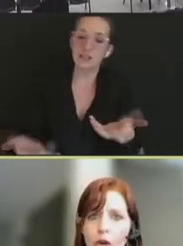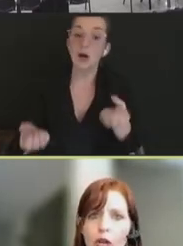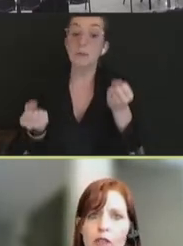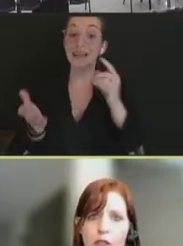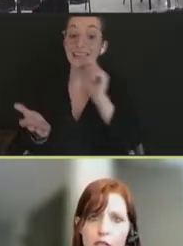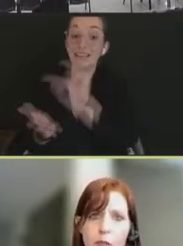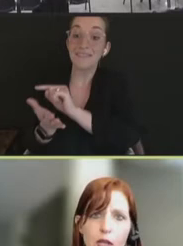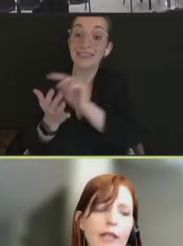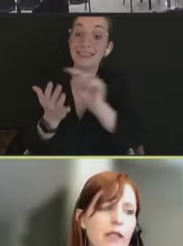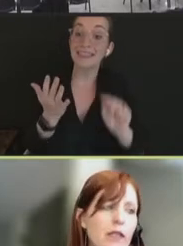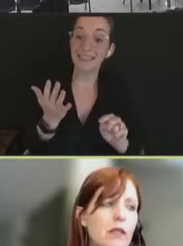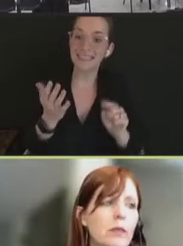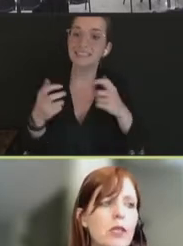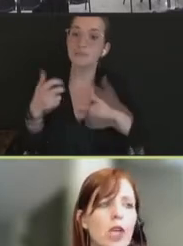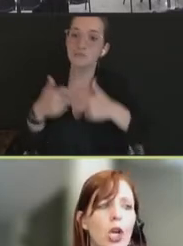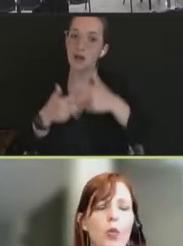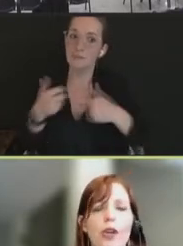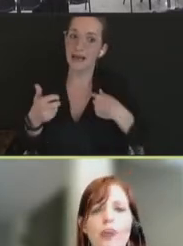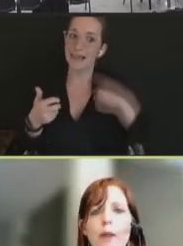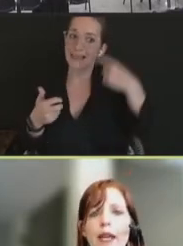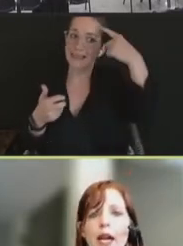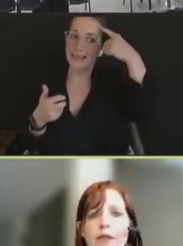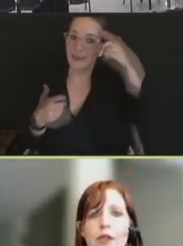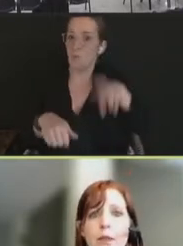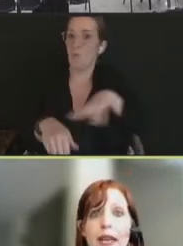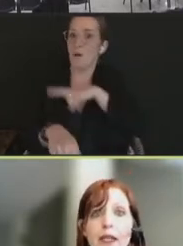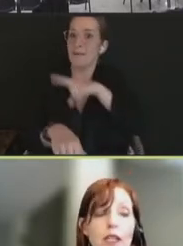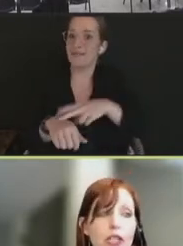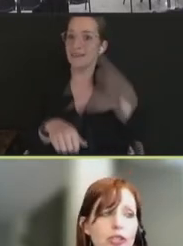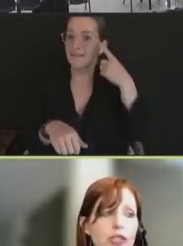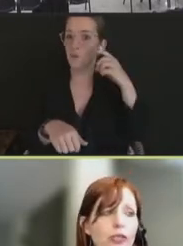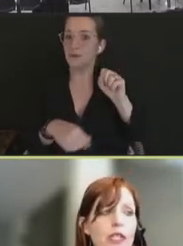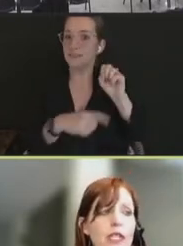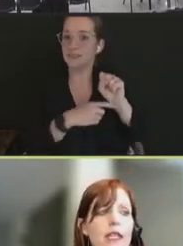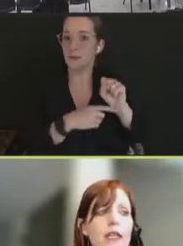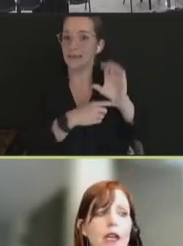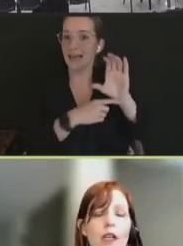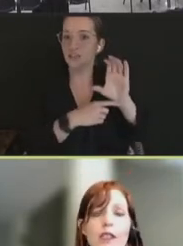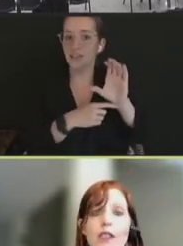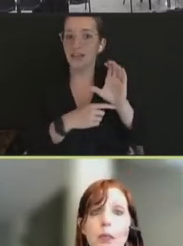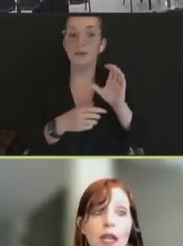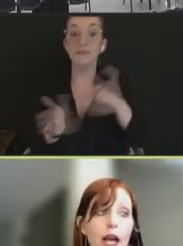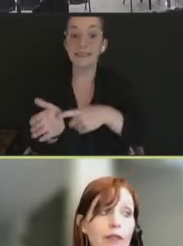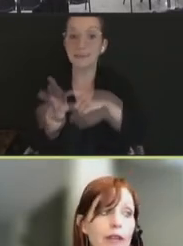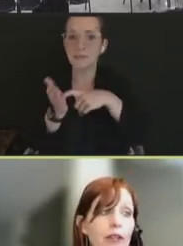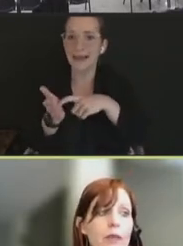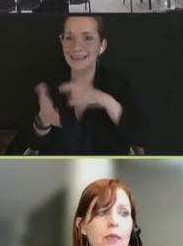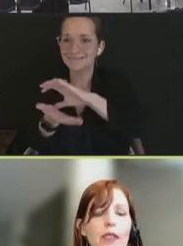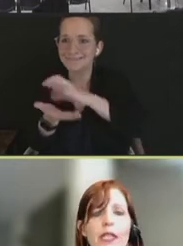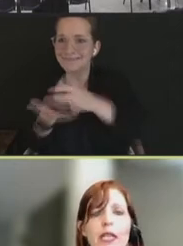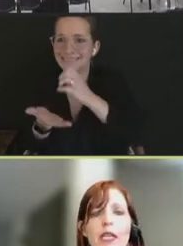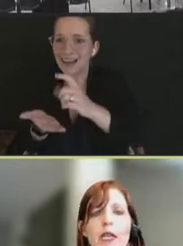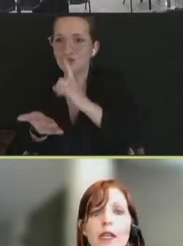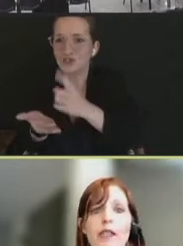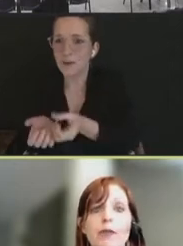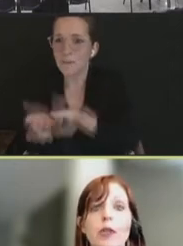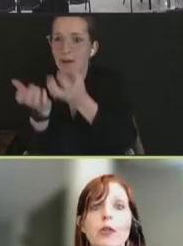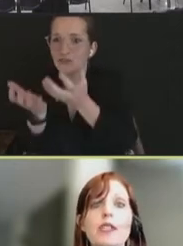across supply systems where you may have demand uncertainty, supply variability,